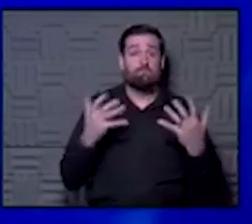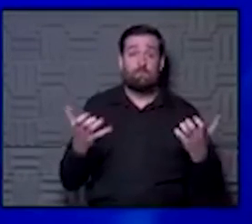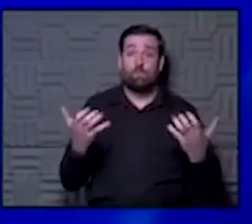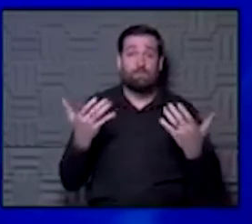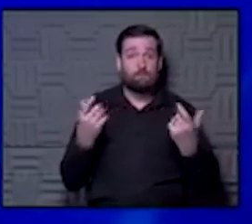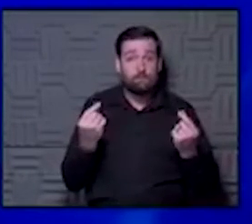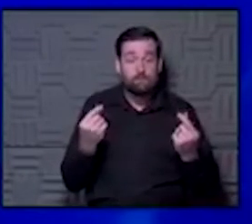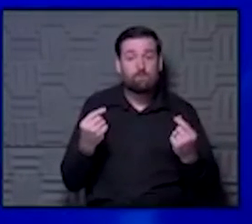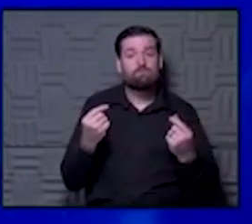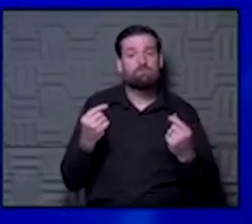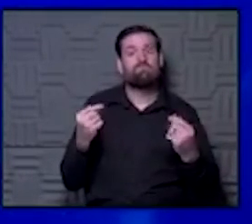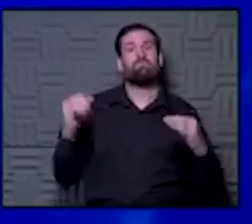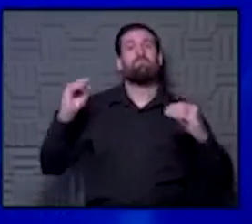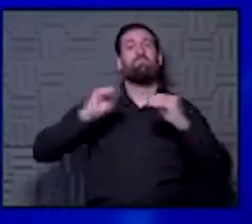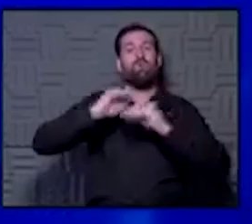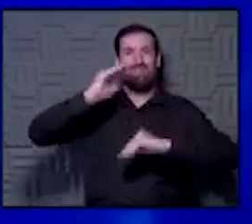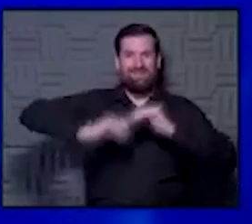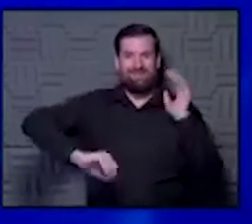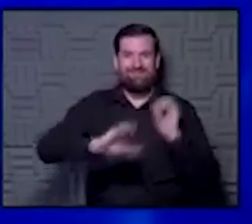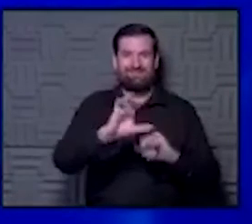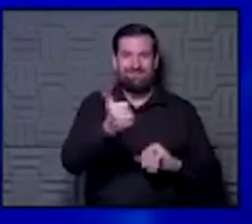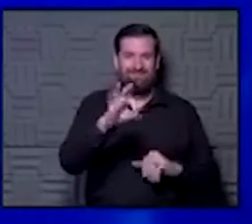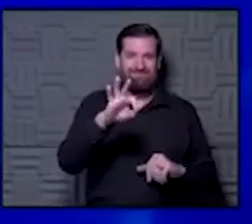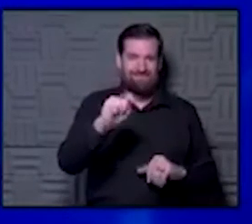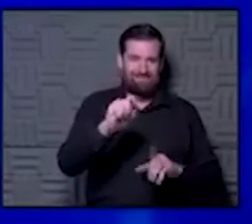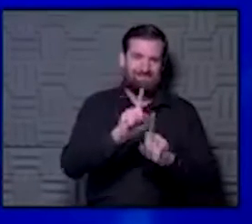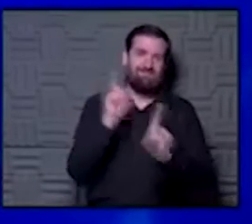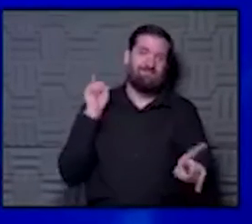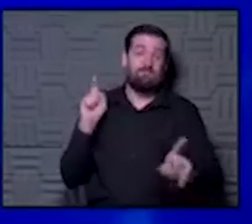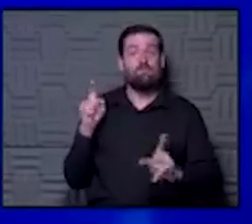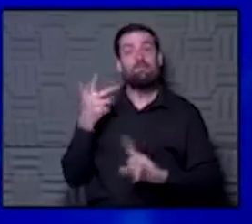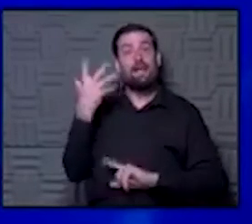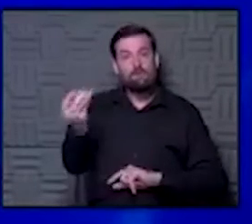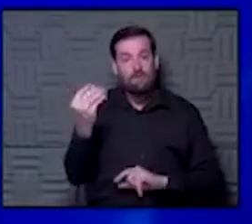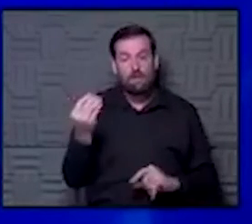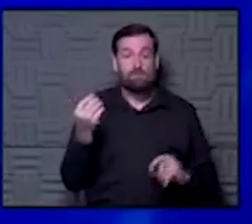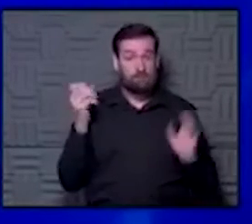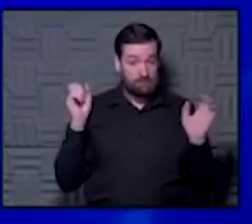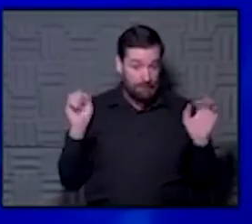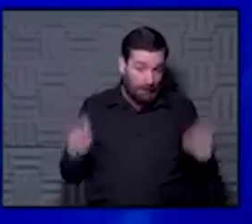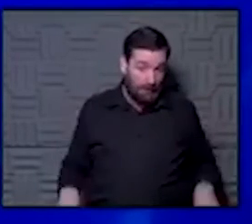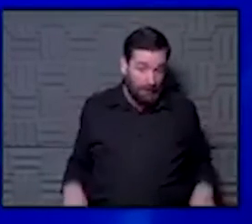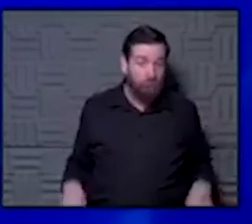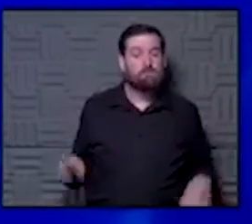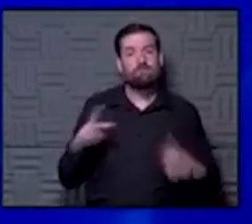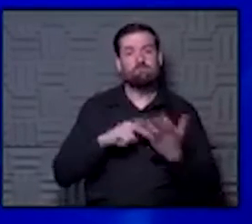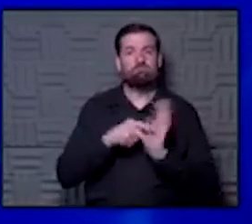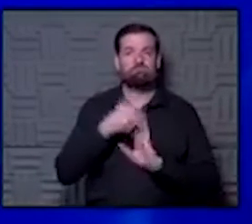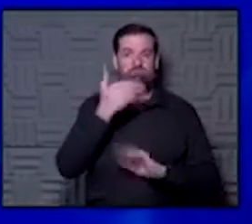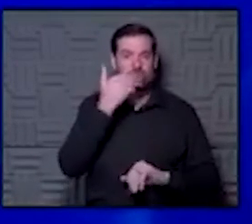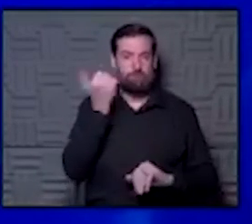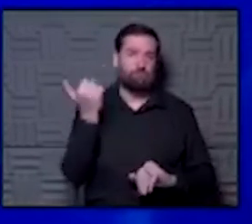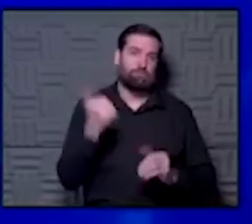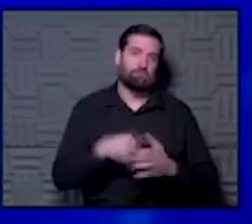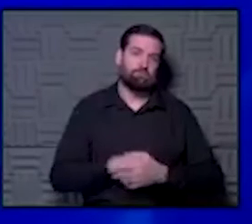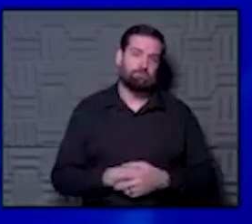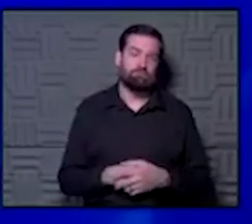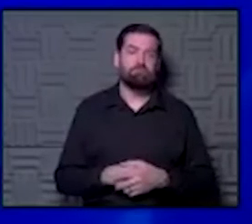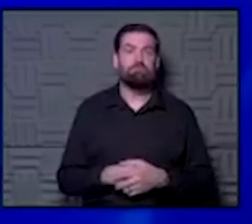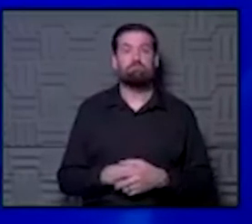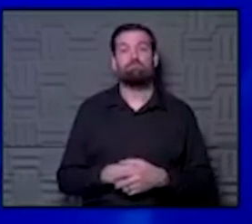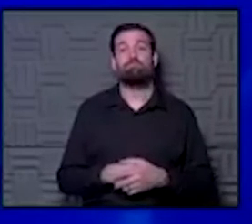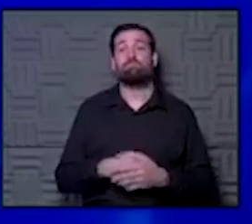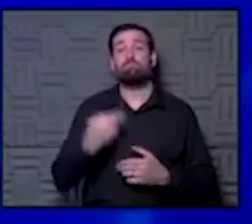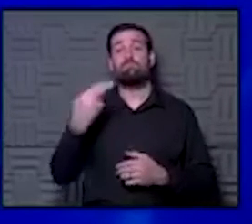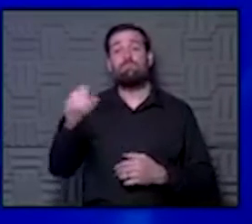more than 10 feet apart if you're exercising. And for probably further apart and outside. And if you can do that, I think you're a lot better off. I think, you know, if you're in a